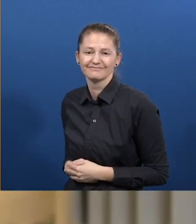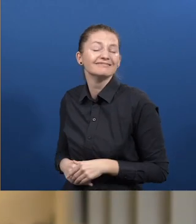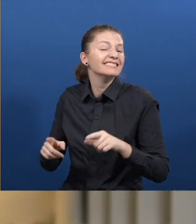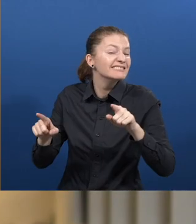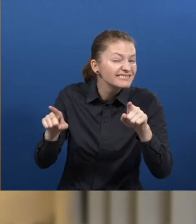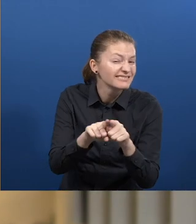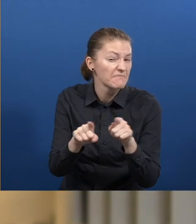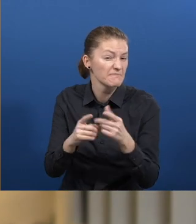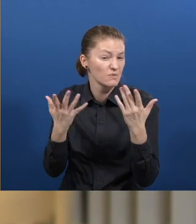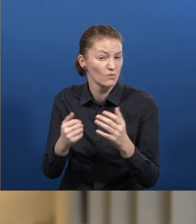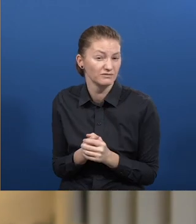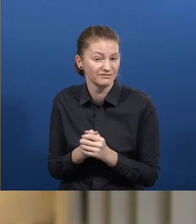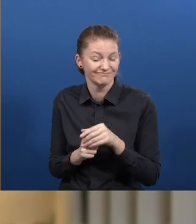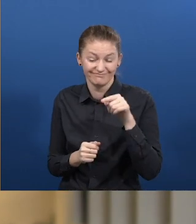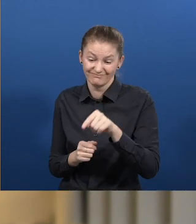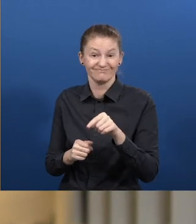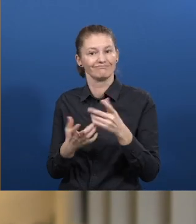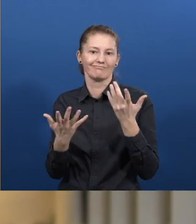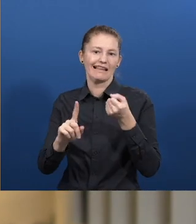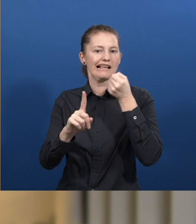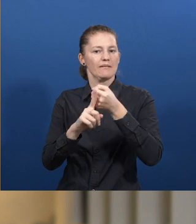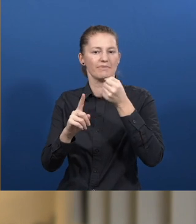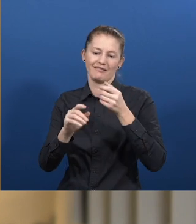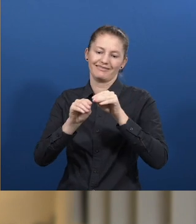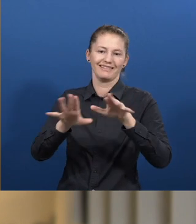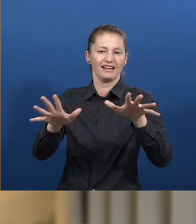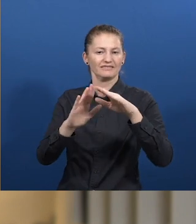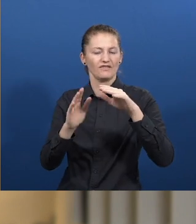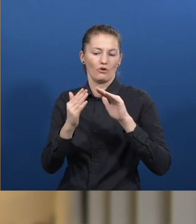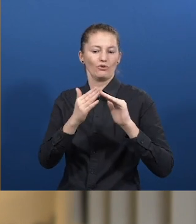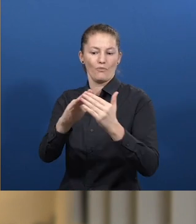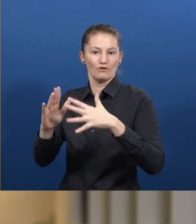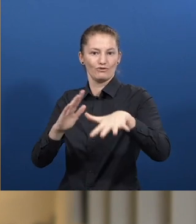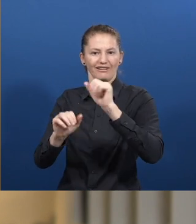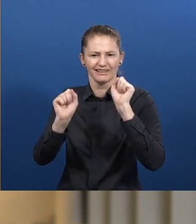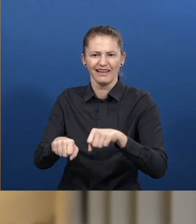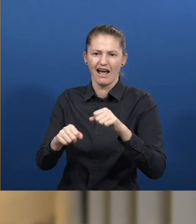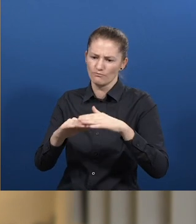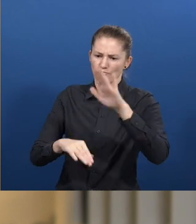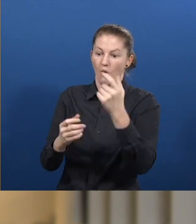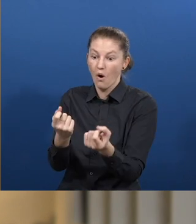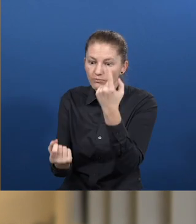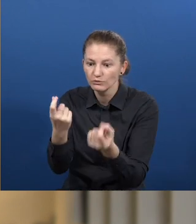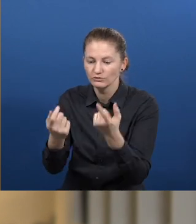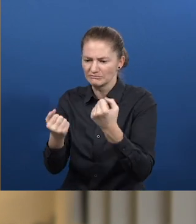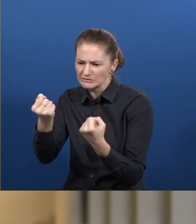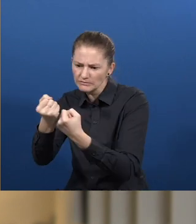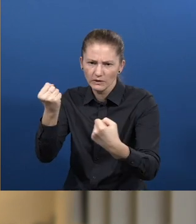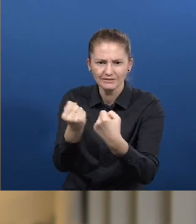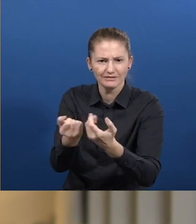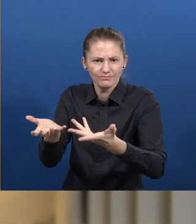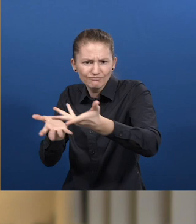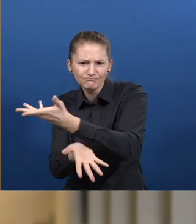opportunities, of course, to support the impact transfer community. At first, to support us